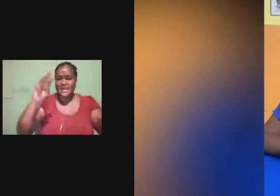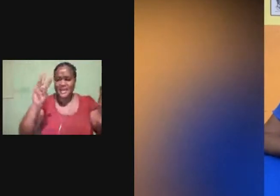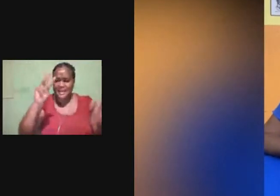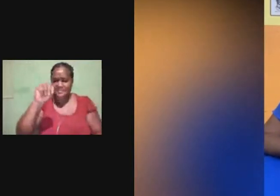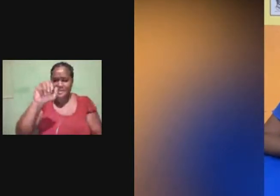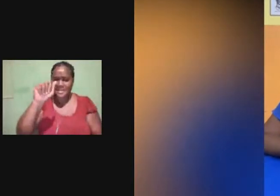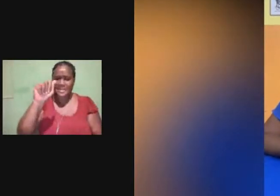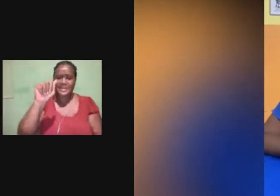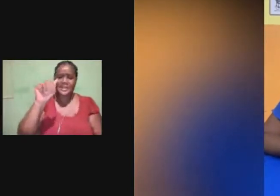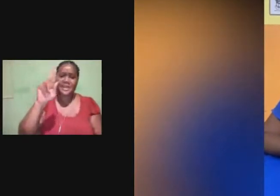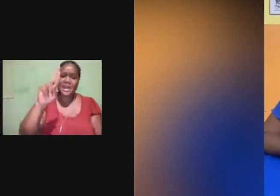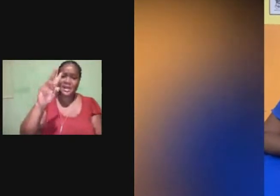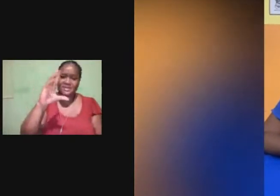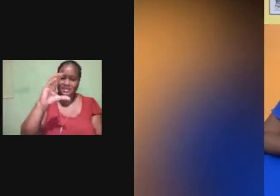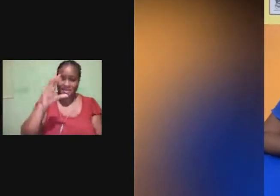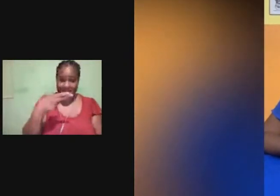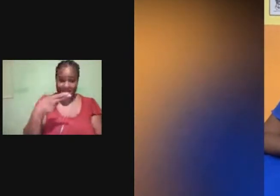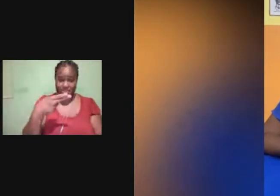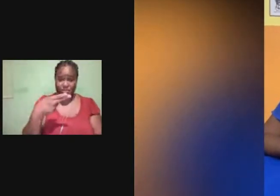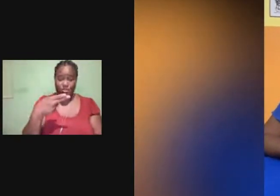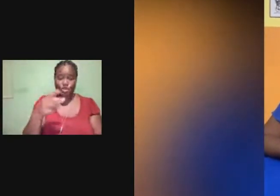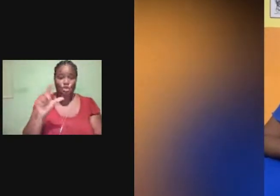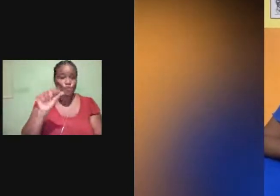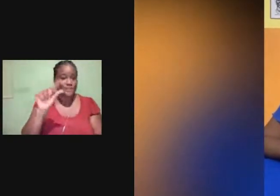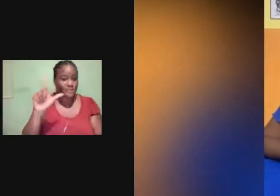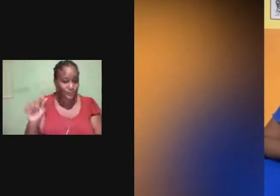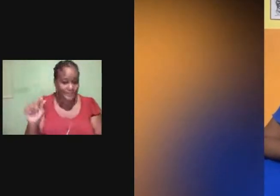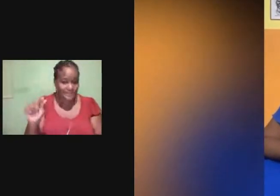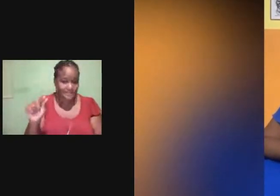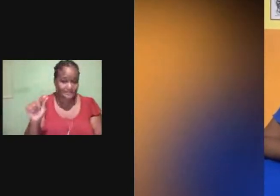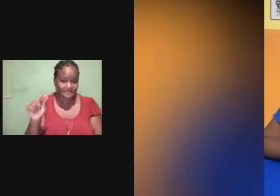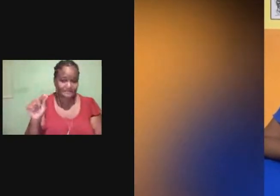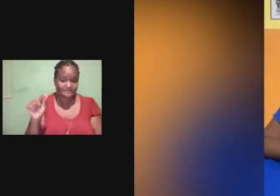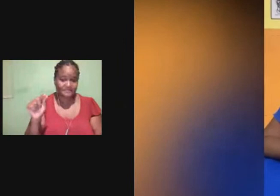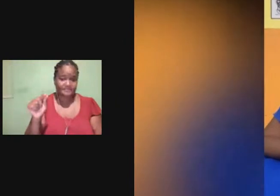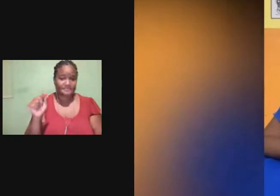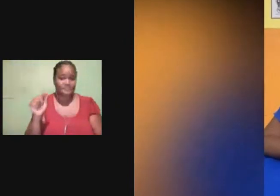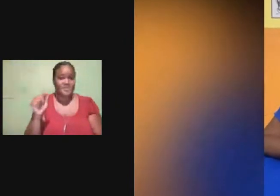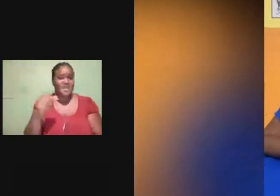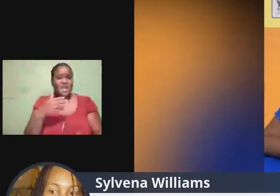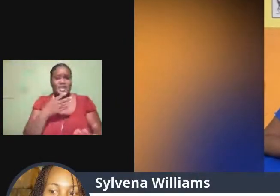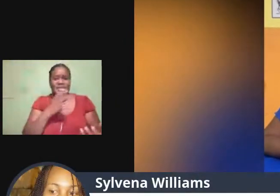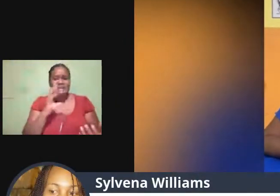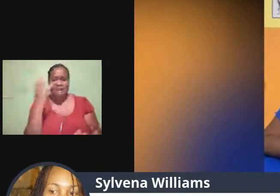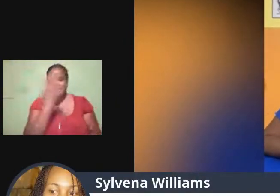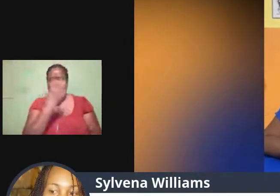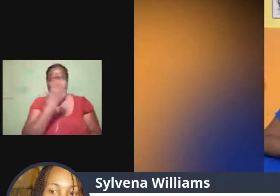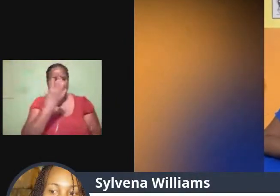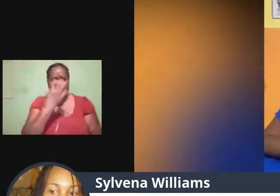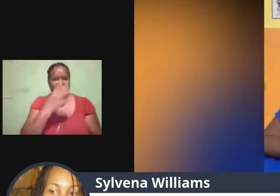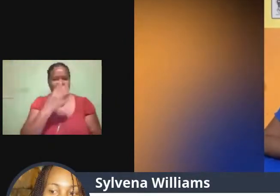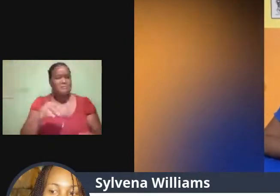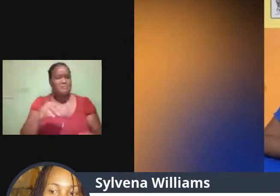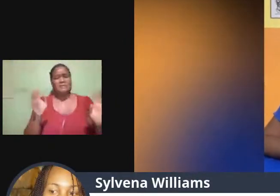Now, autism, in short, is a disorder that affects the brain, in that these